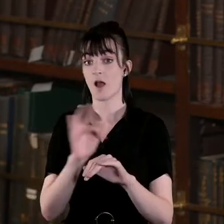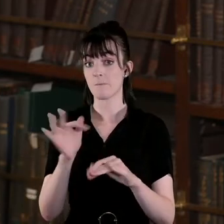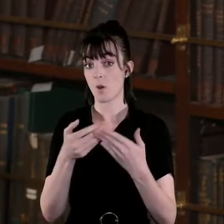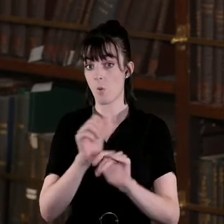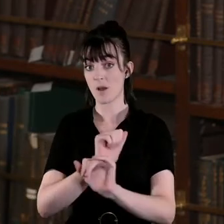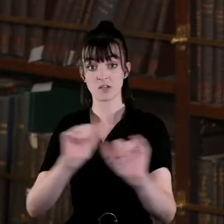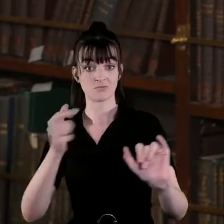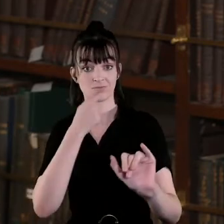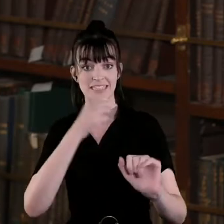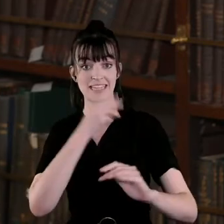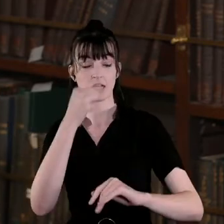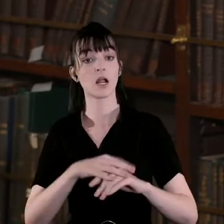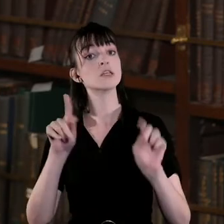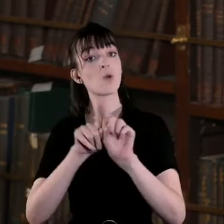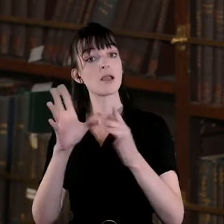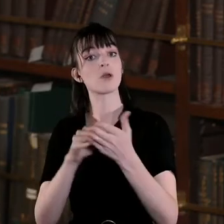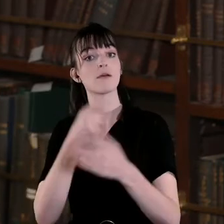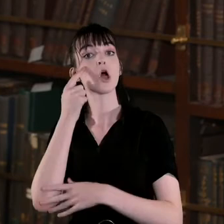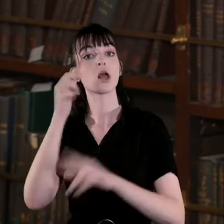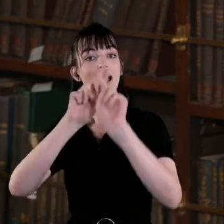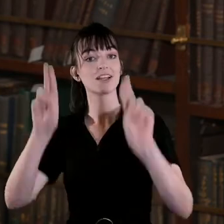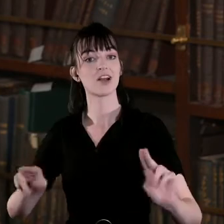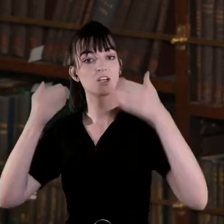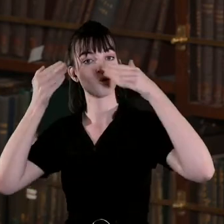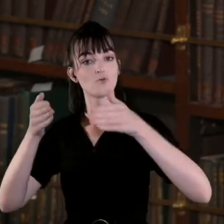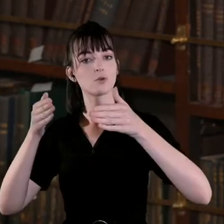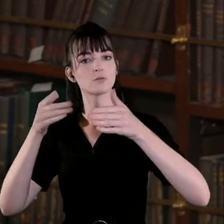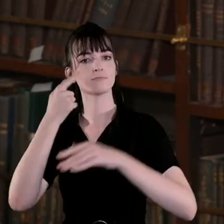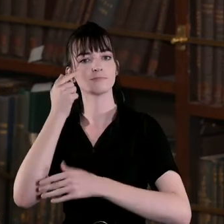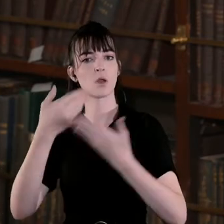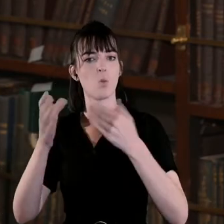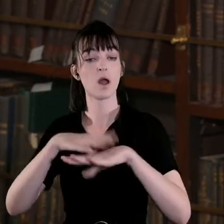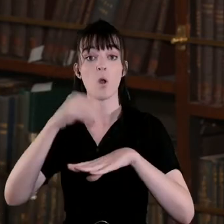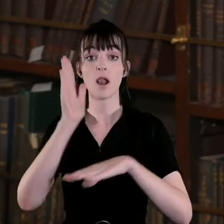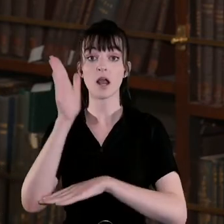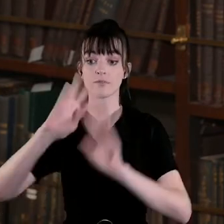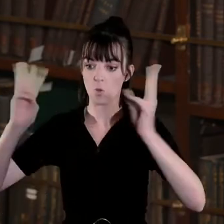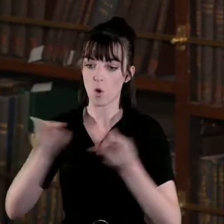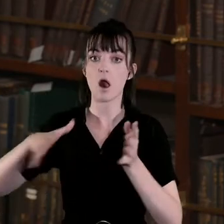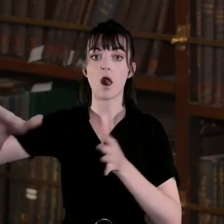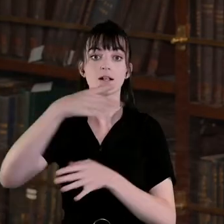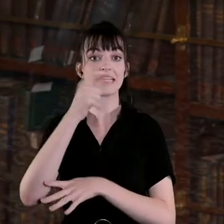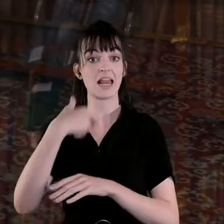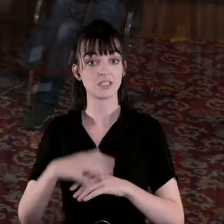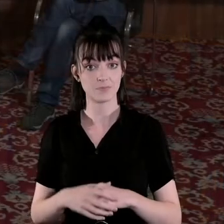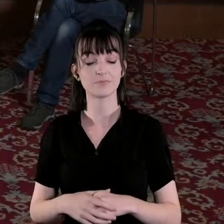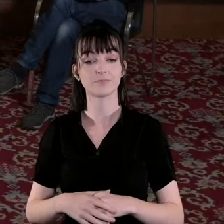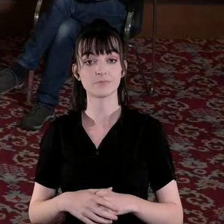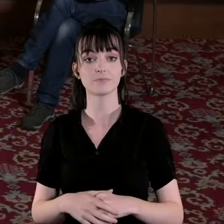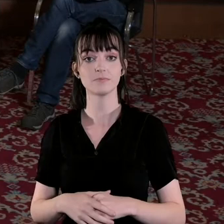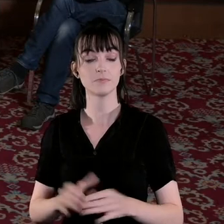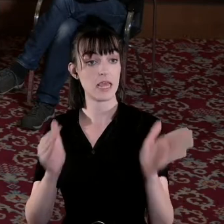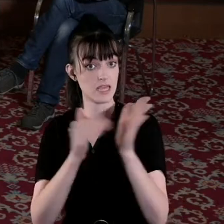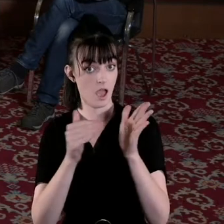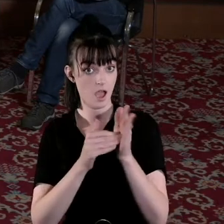we also need to be international in our focus and see what do the archives around the world also have to tell us yeah I mean one of the really